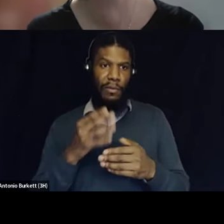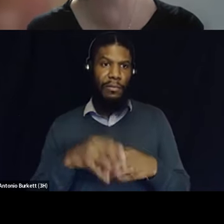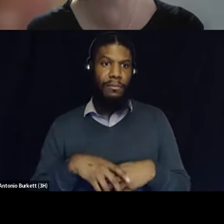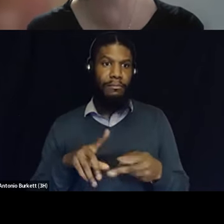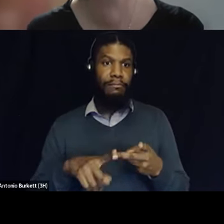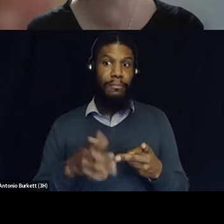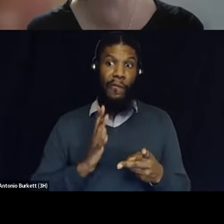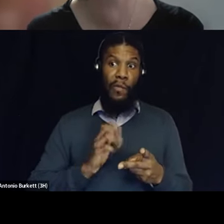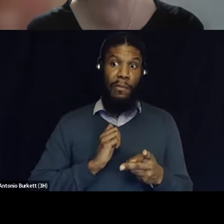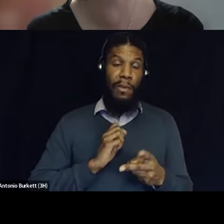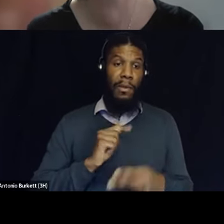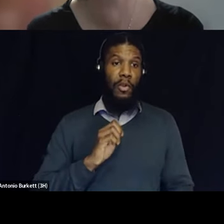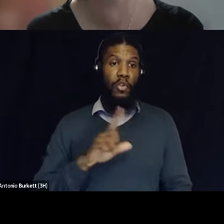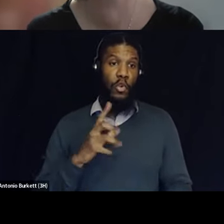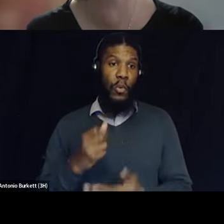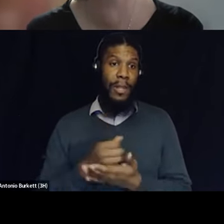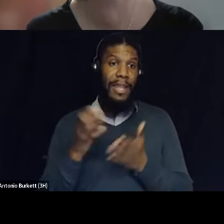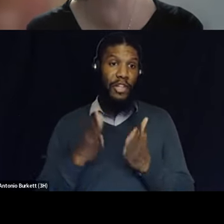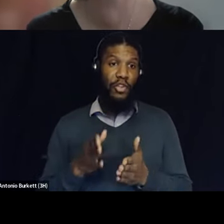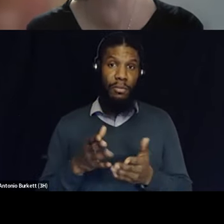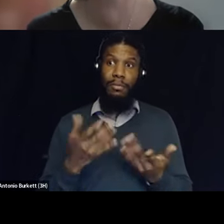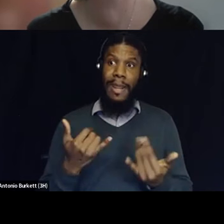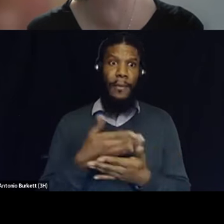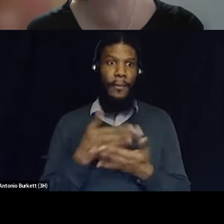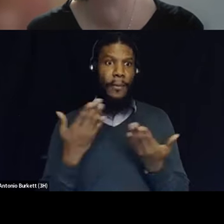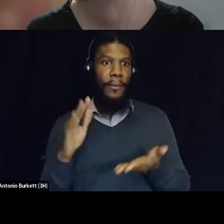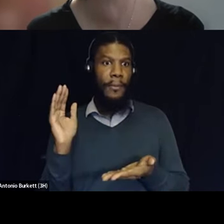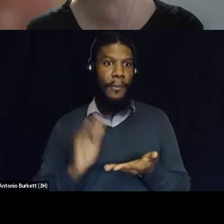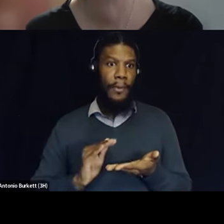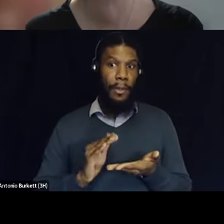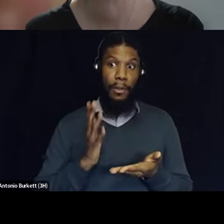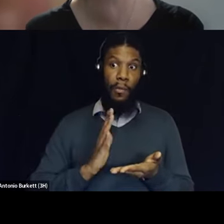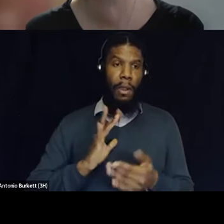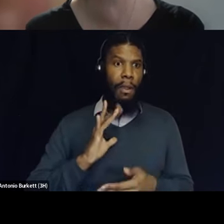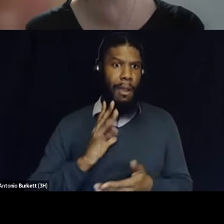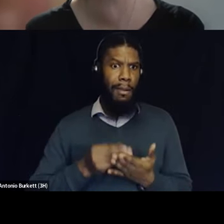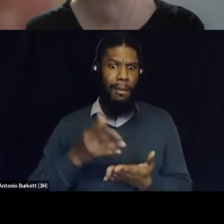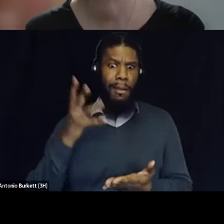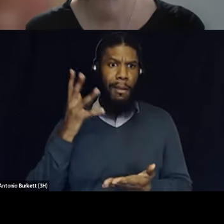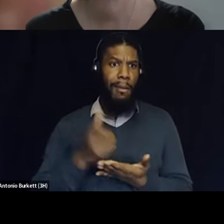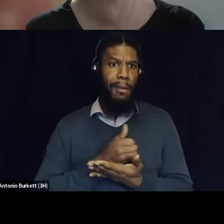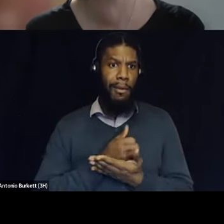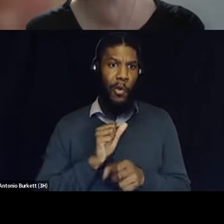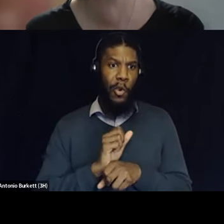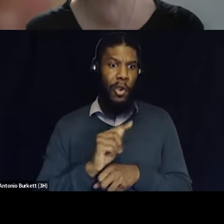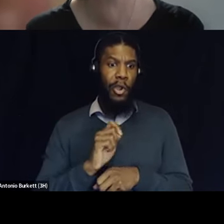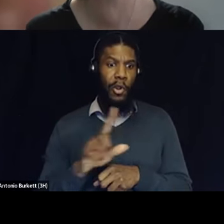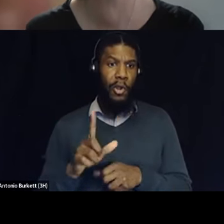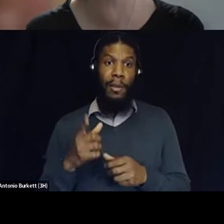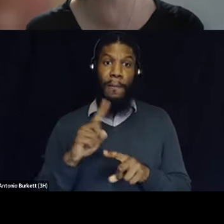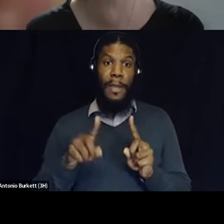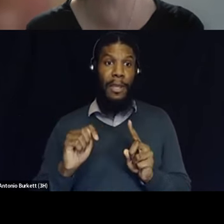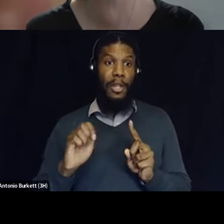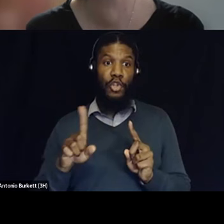really decent salary being a toll collector with really great benefits there's no more tolls so machinery is